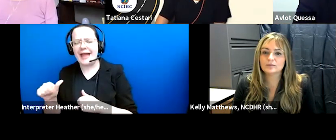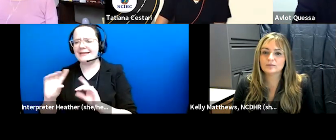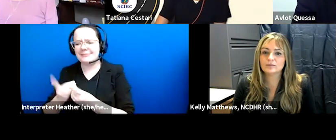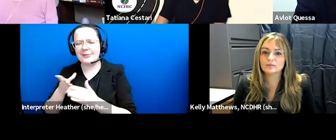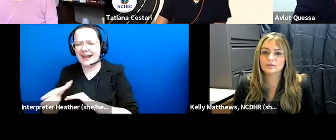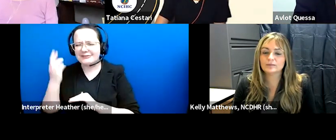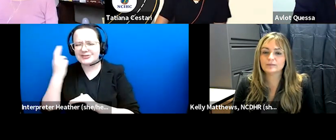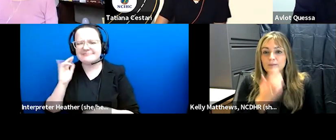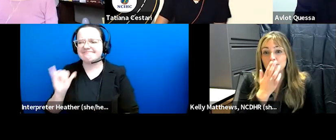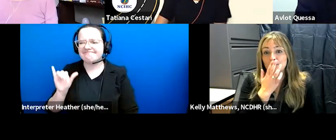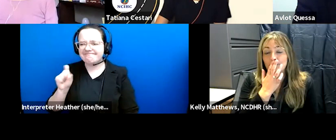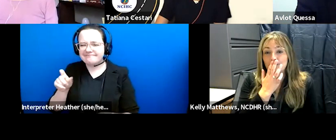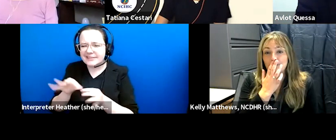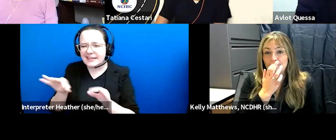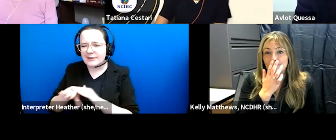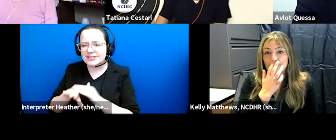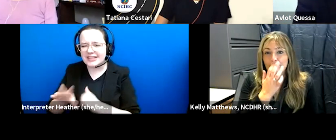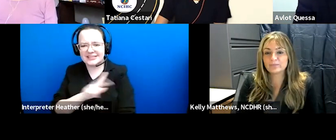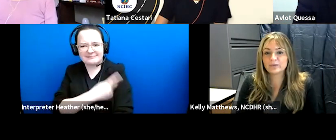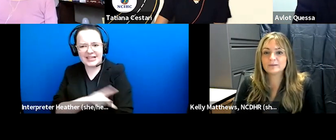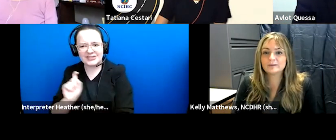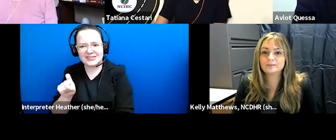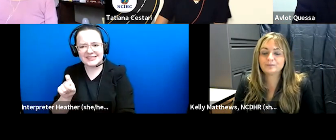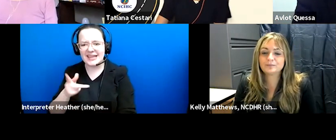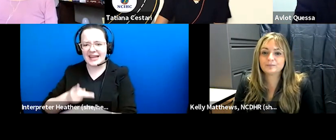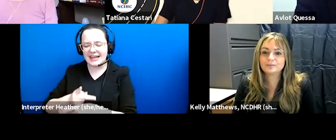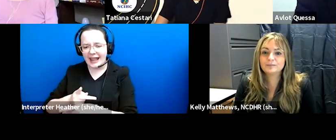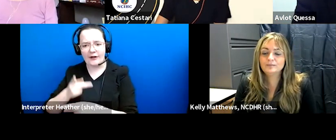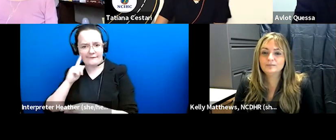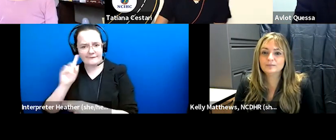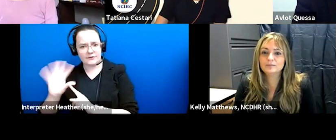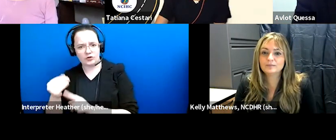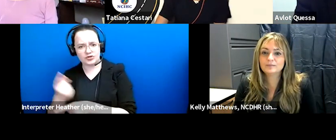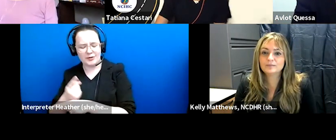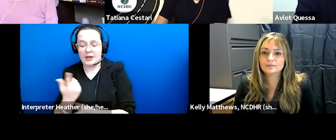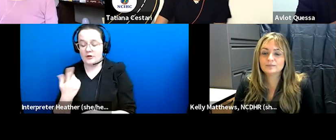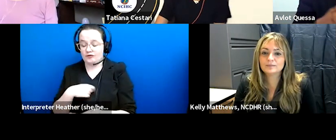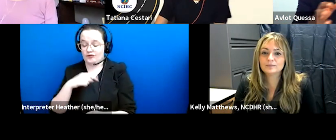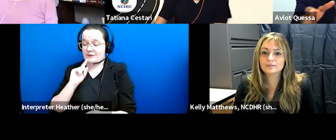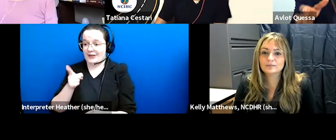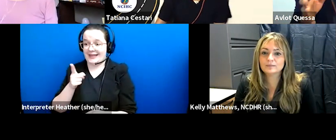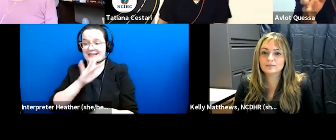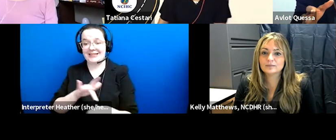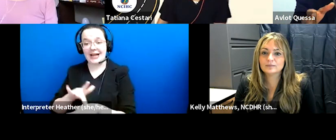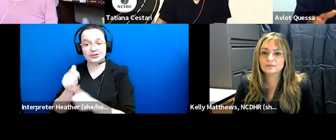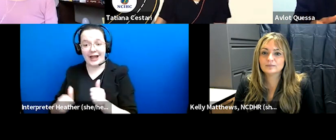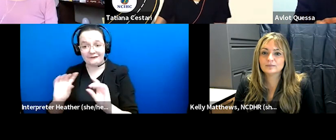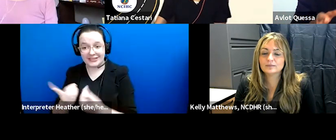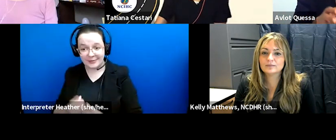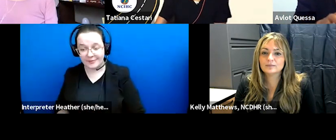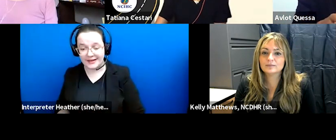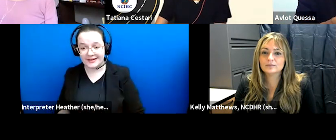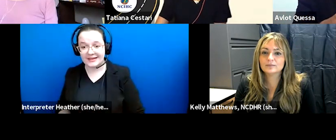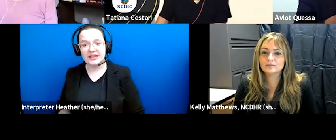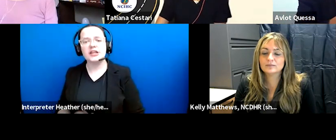care that patients can perceive as culturally appropriate so we we touch every department now in addition to providing